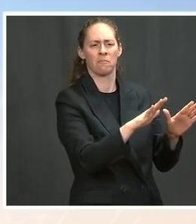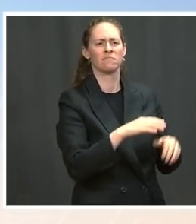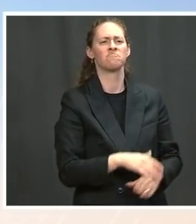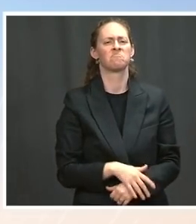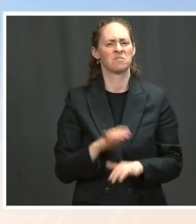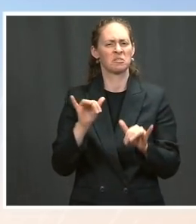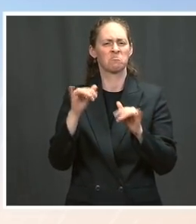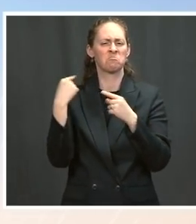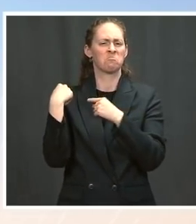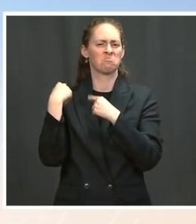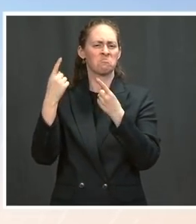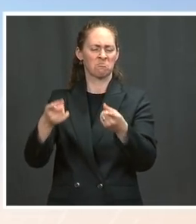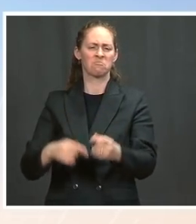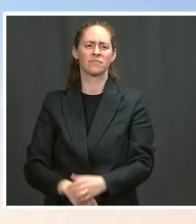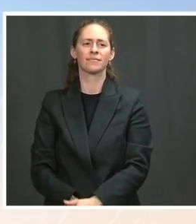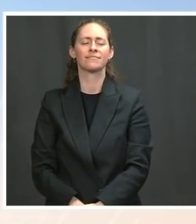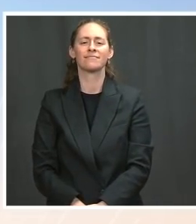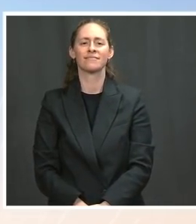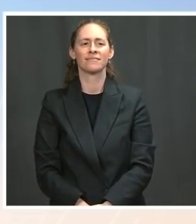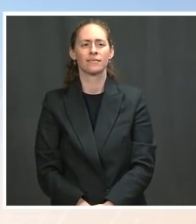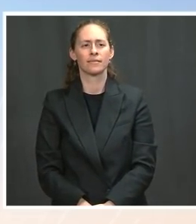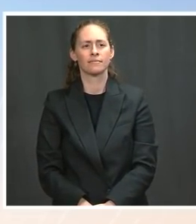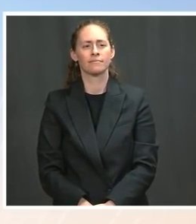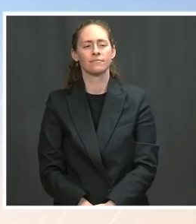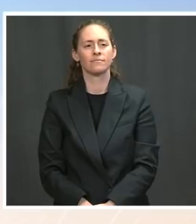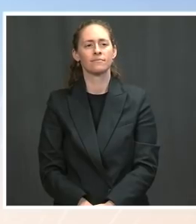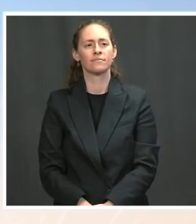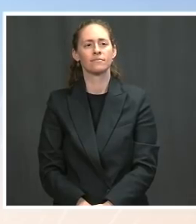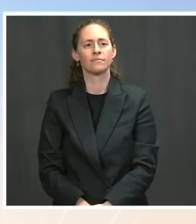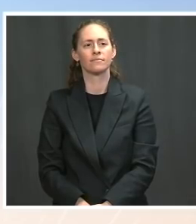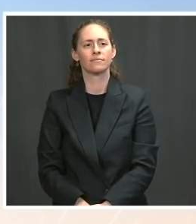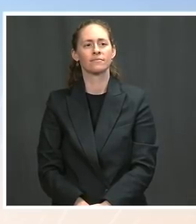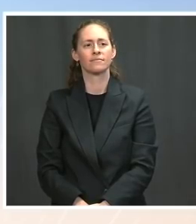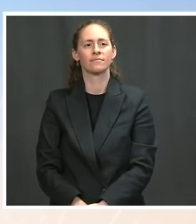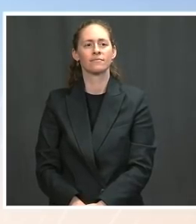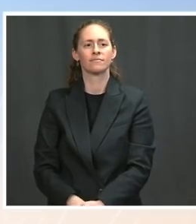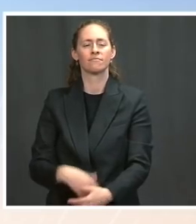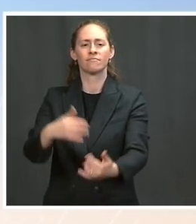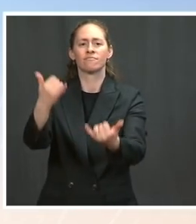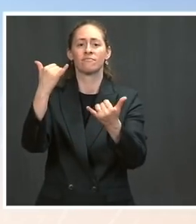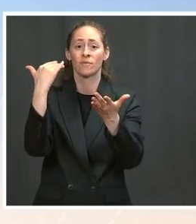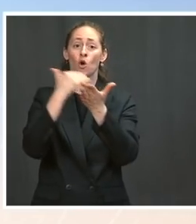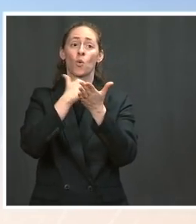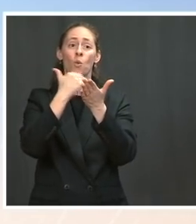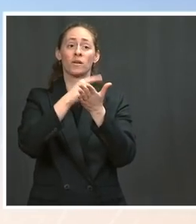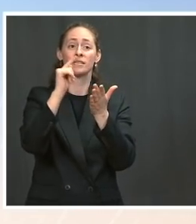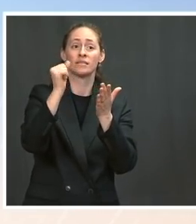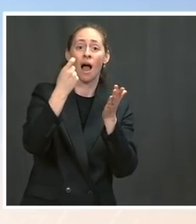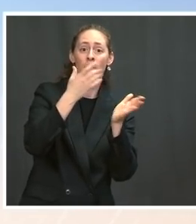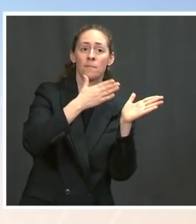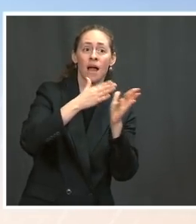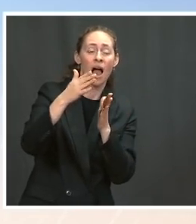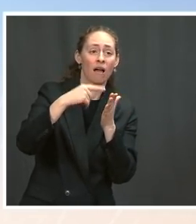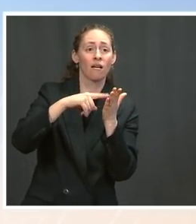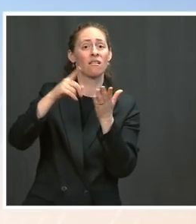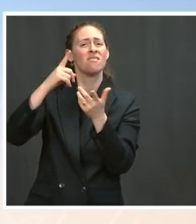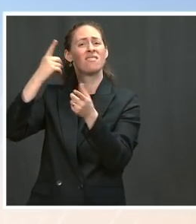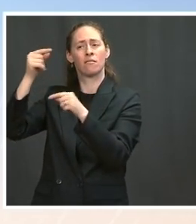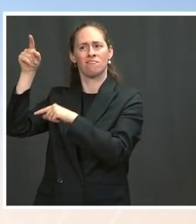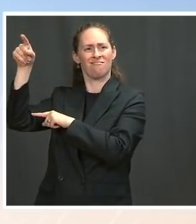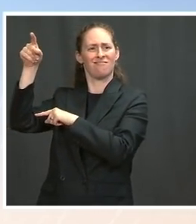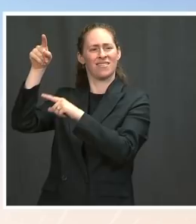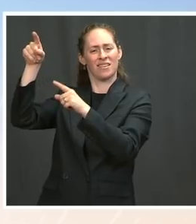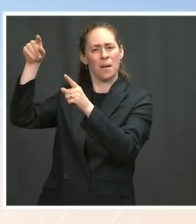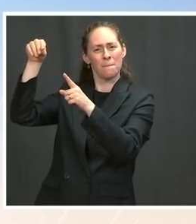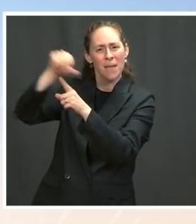proposals are meant to do is to pay for historic investment in infrastructure, historic investments